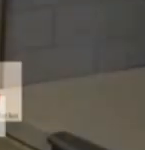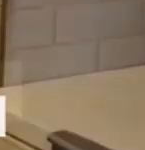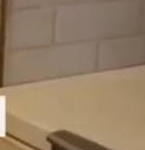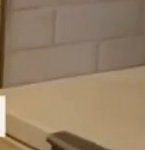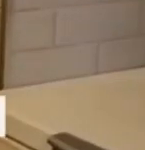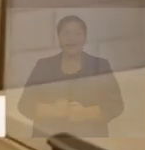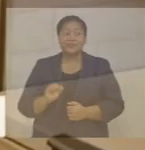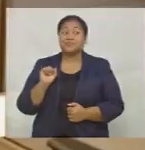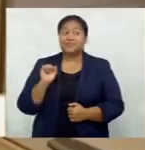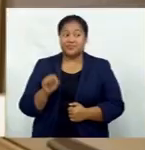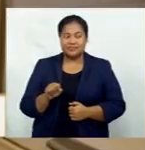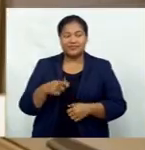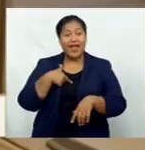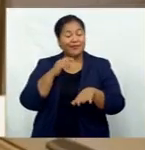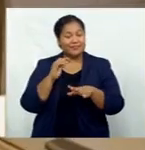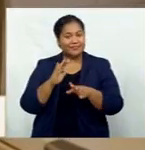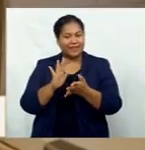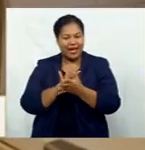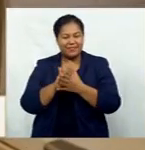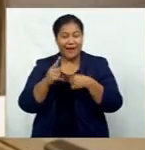Yes, I'm happy